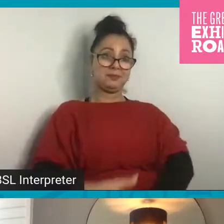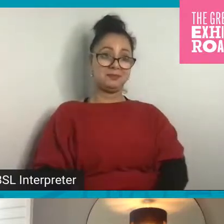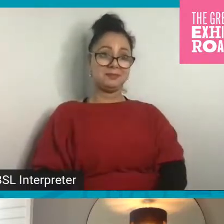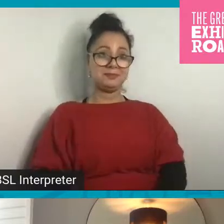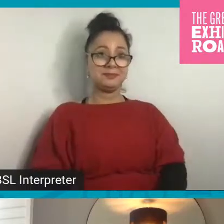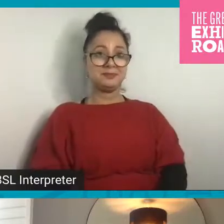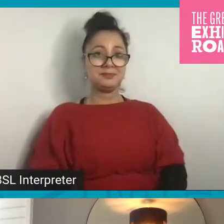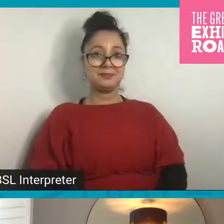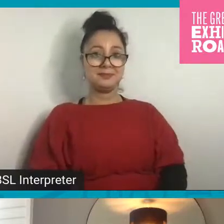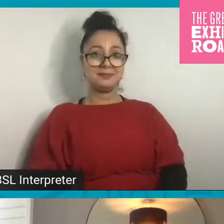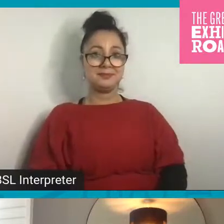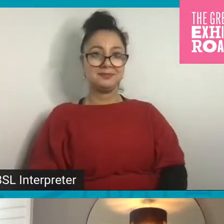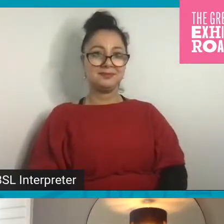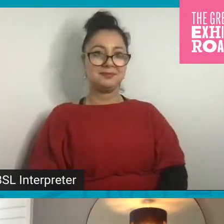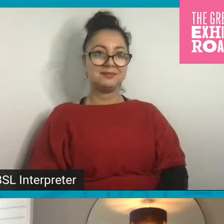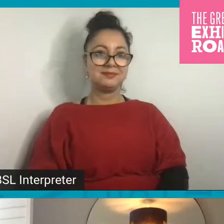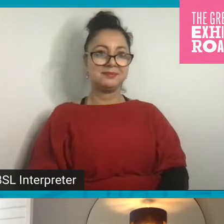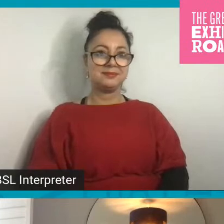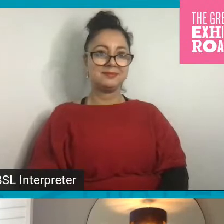Yeah.